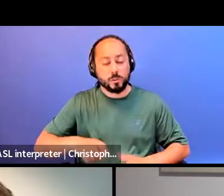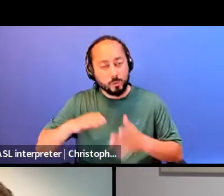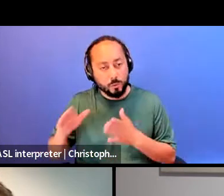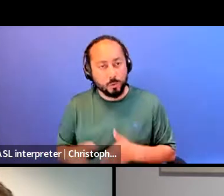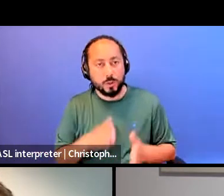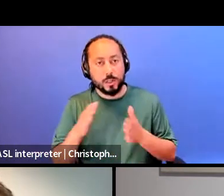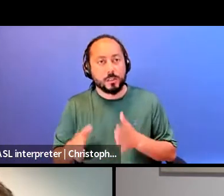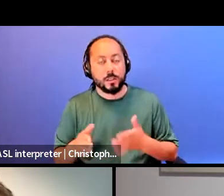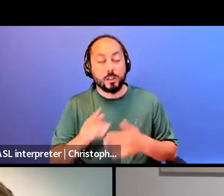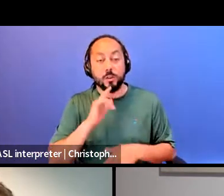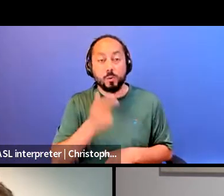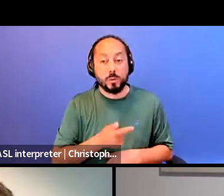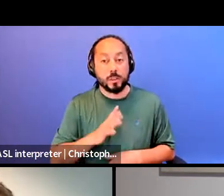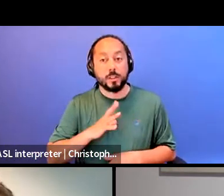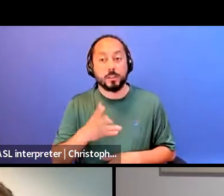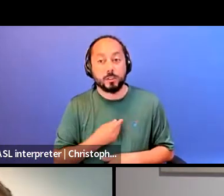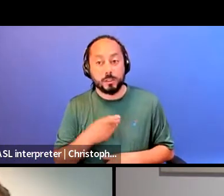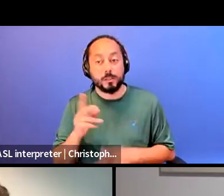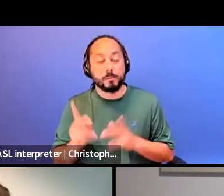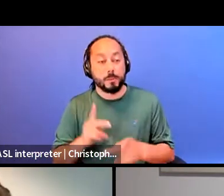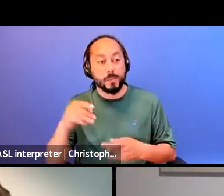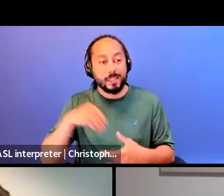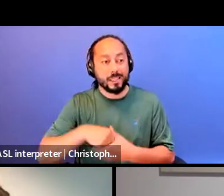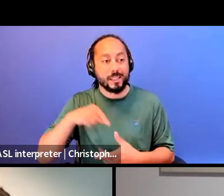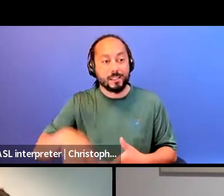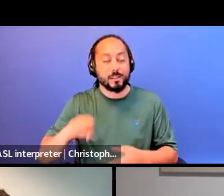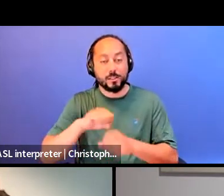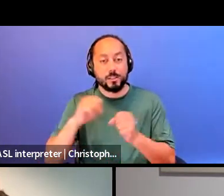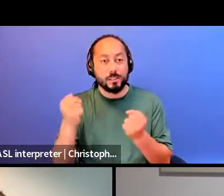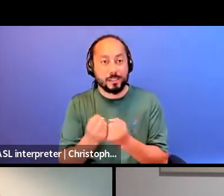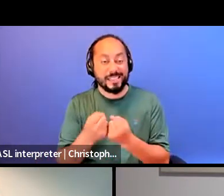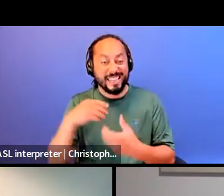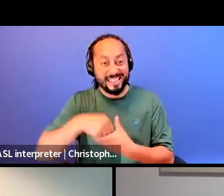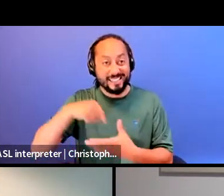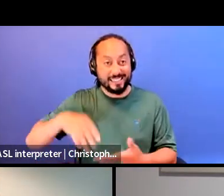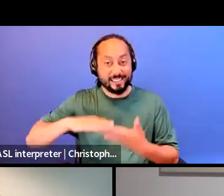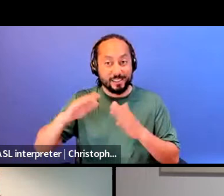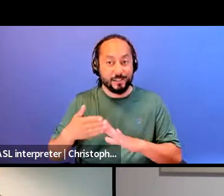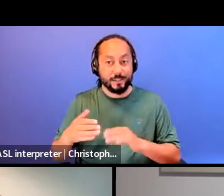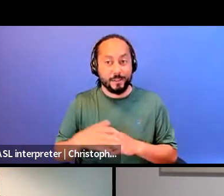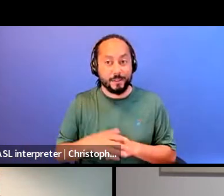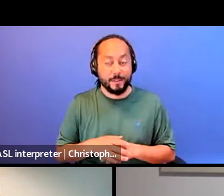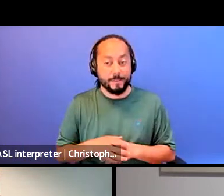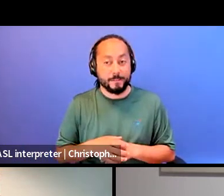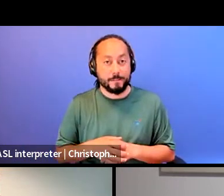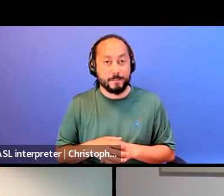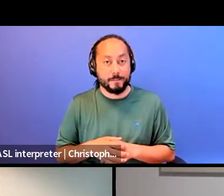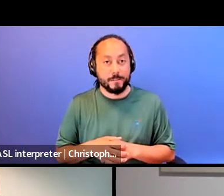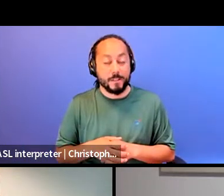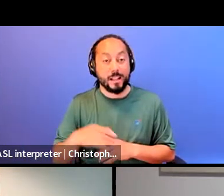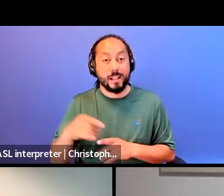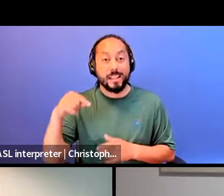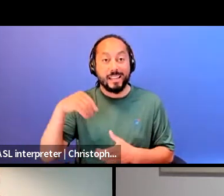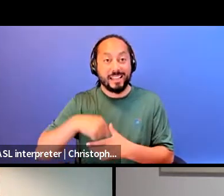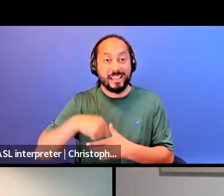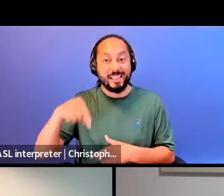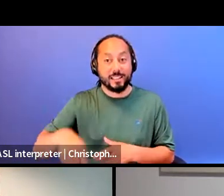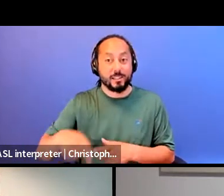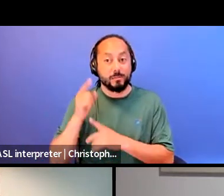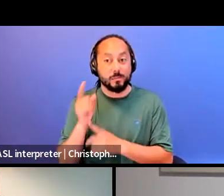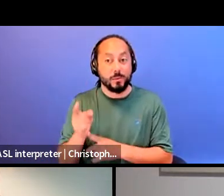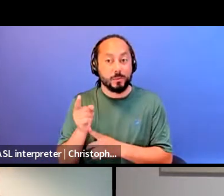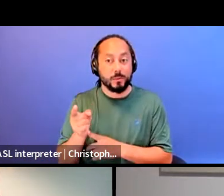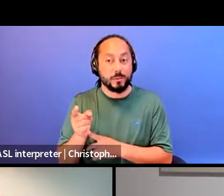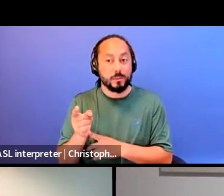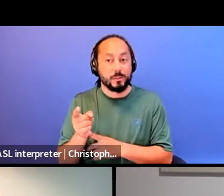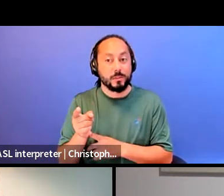as queer and trans people in this society, in this city, you know, particularly in this moment where there